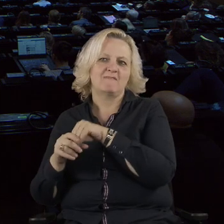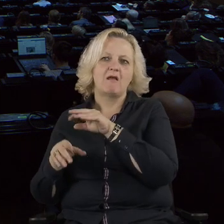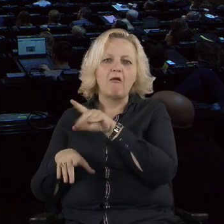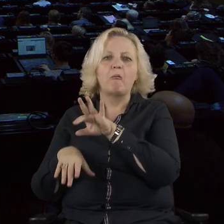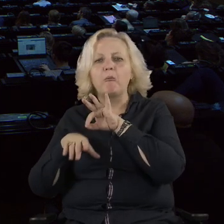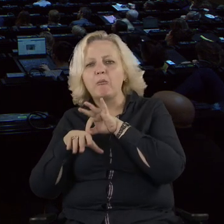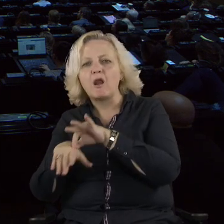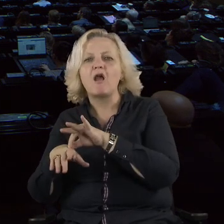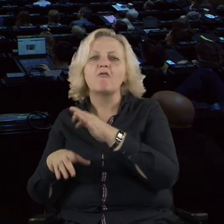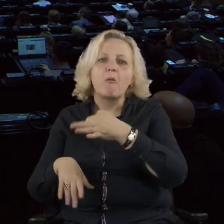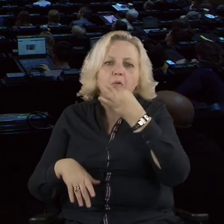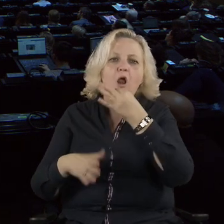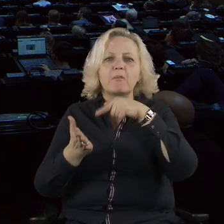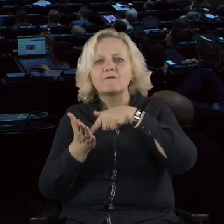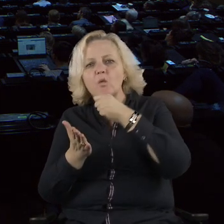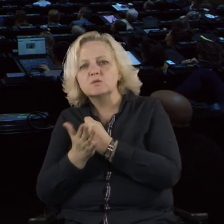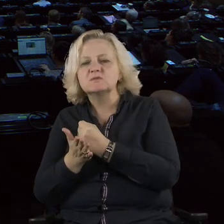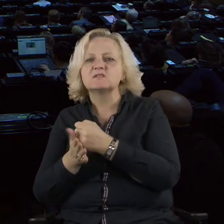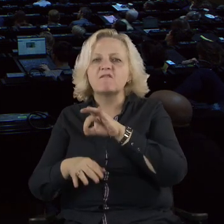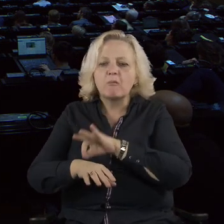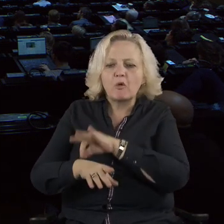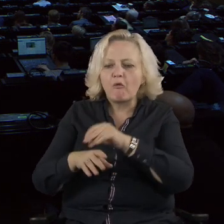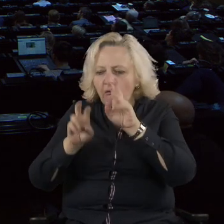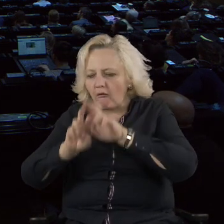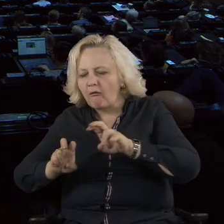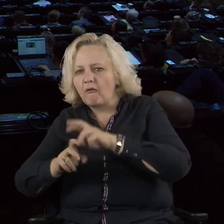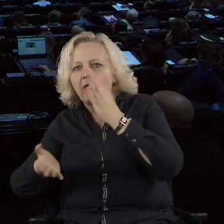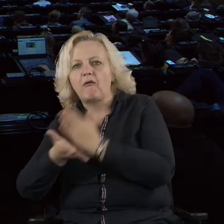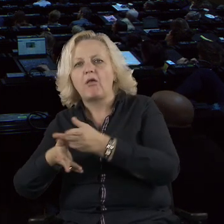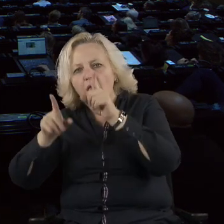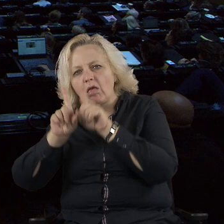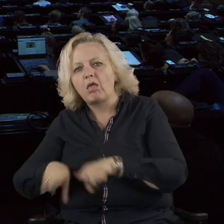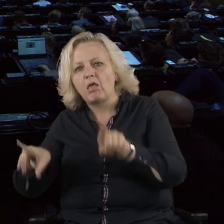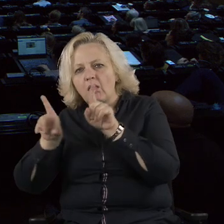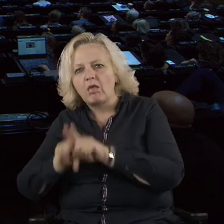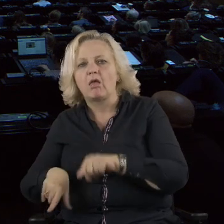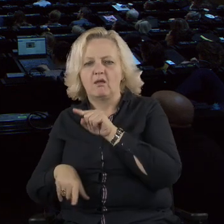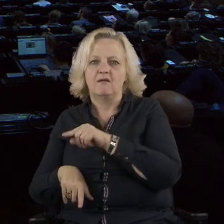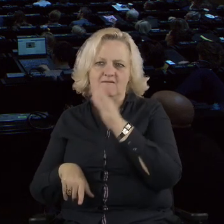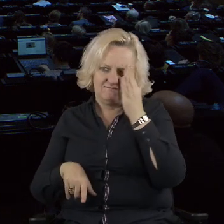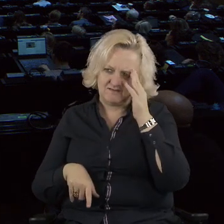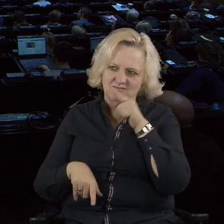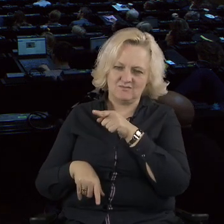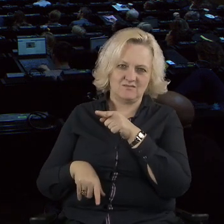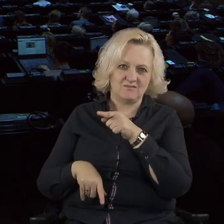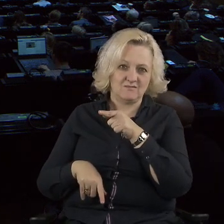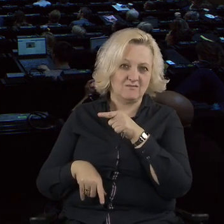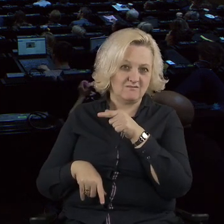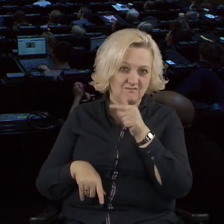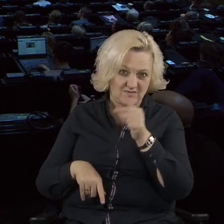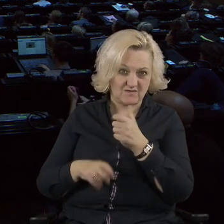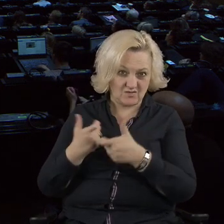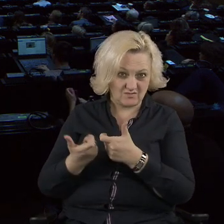is not what they should do. We want our parliamentarians to meet people. We want them to have the best,